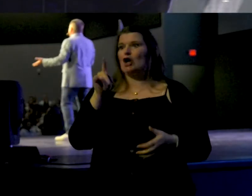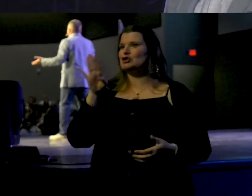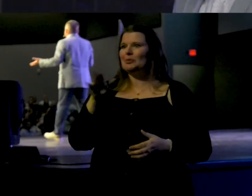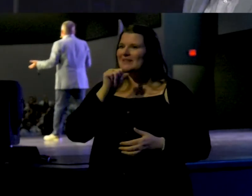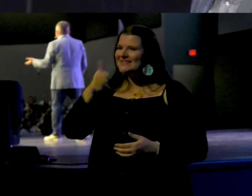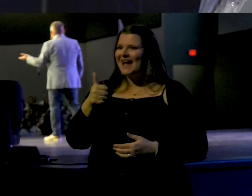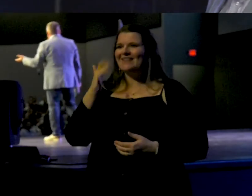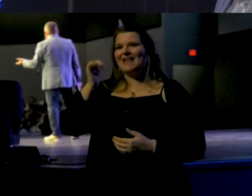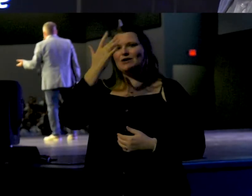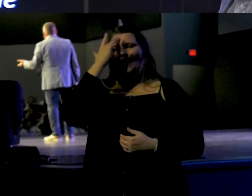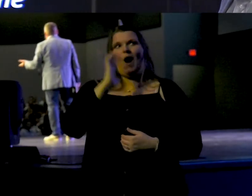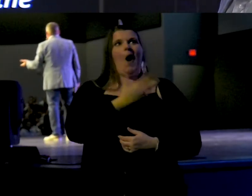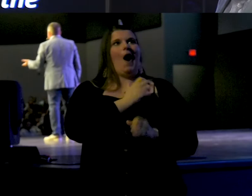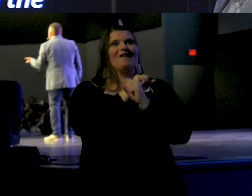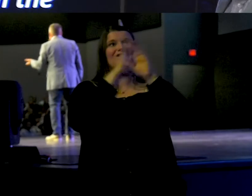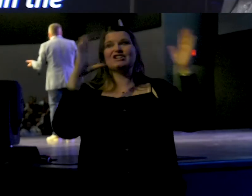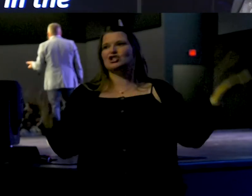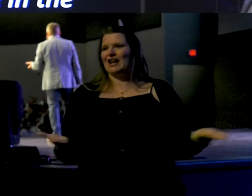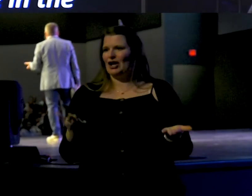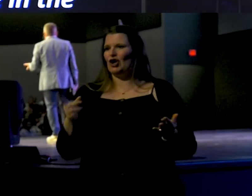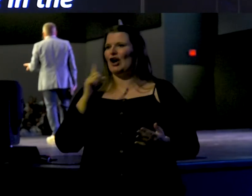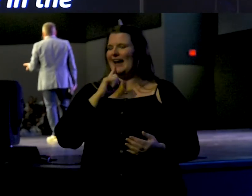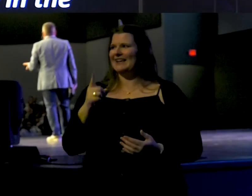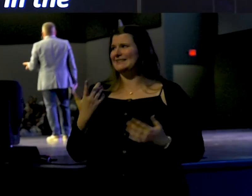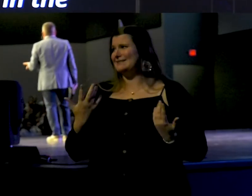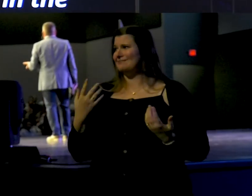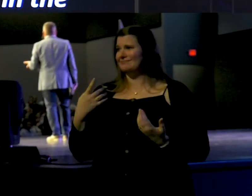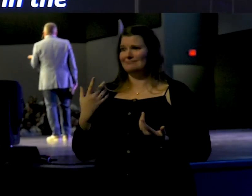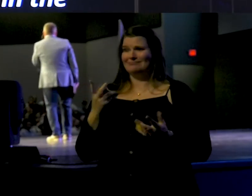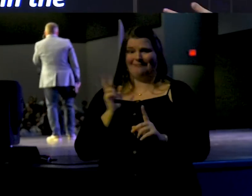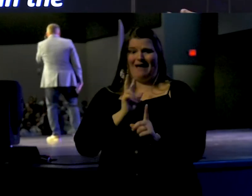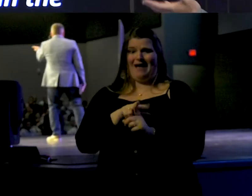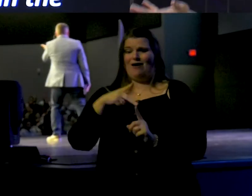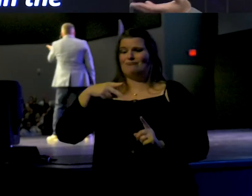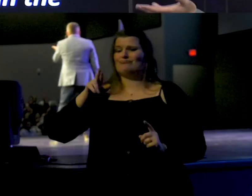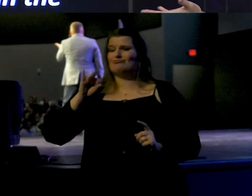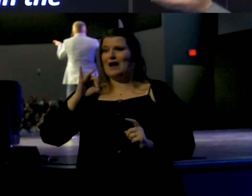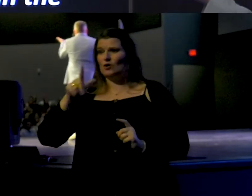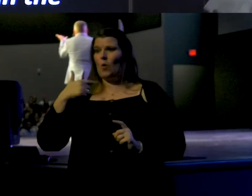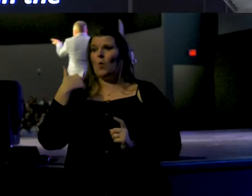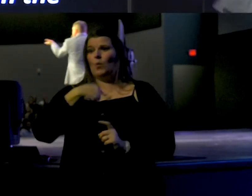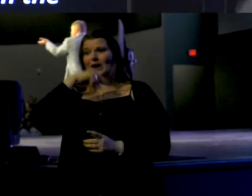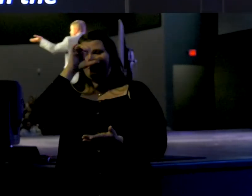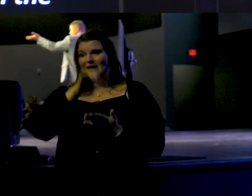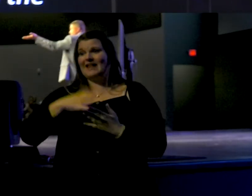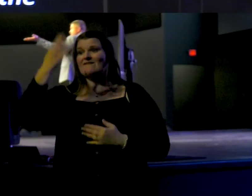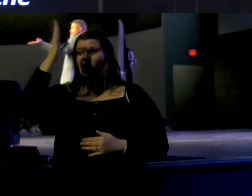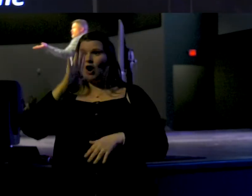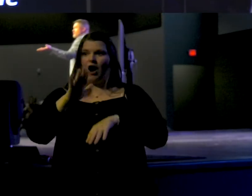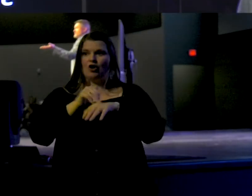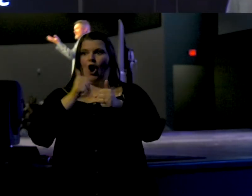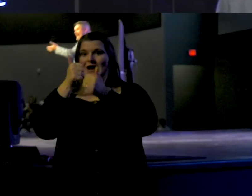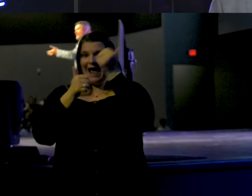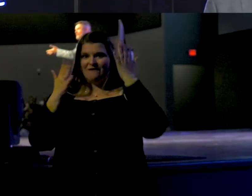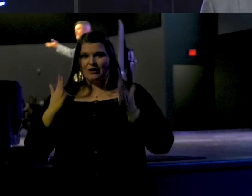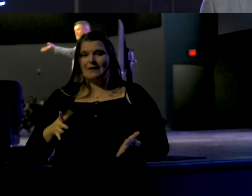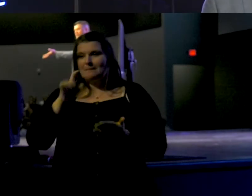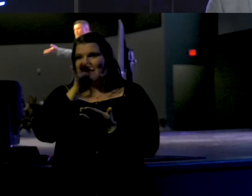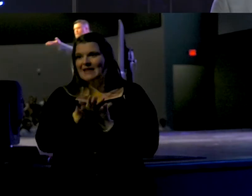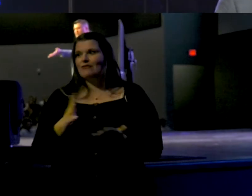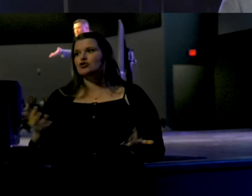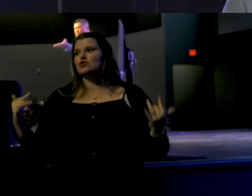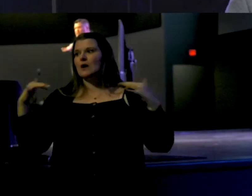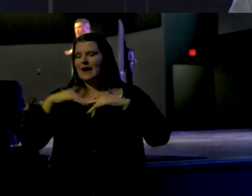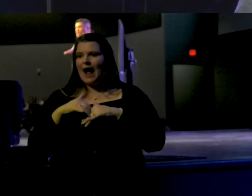is why our vision at Church of the Meals is pretty practical. We believe that God has called every believer in this room to gather,